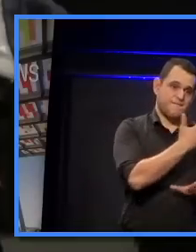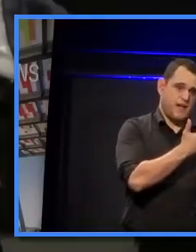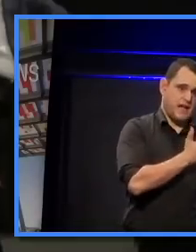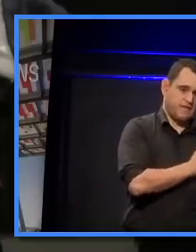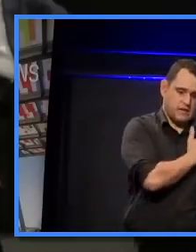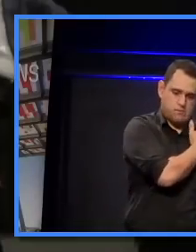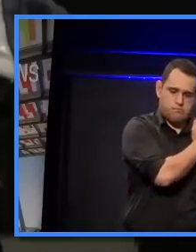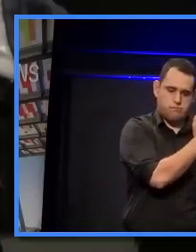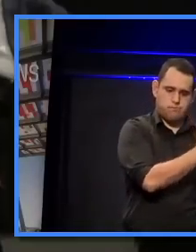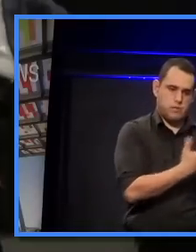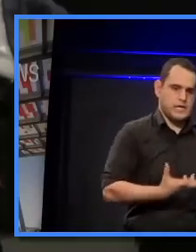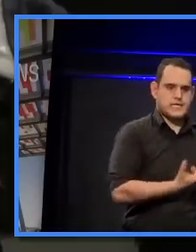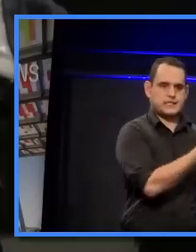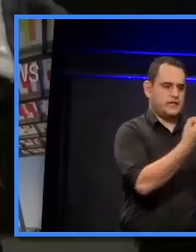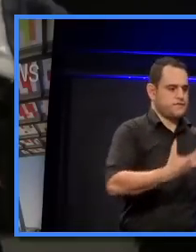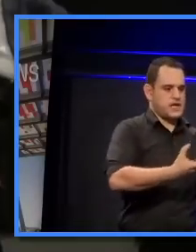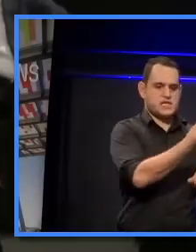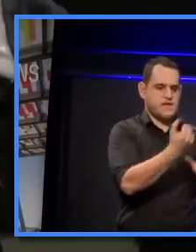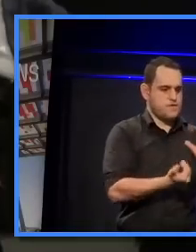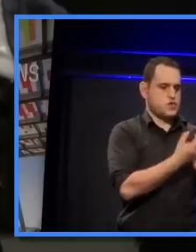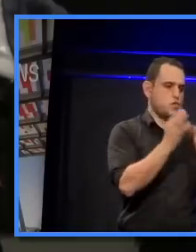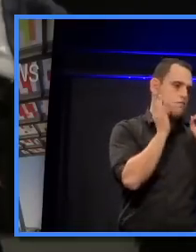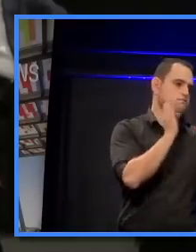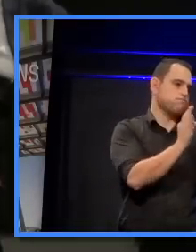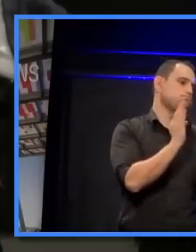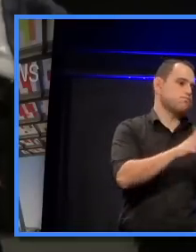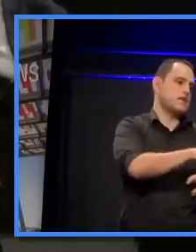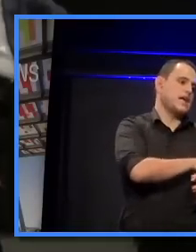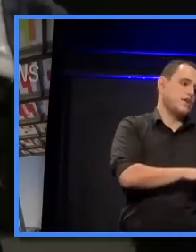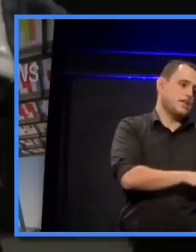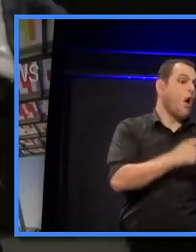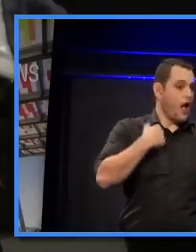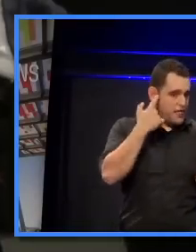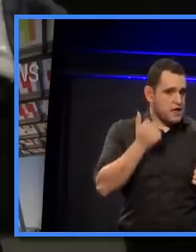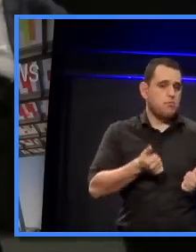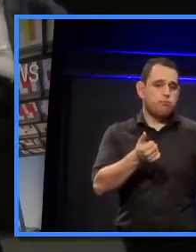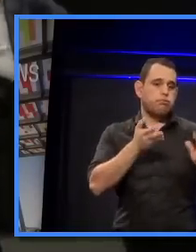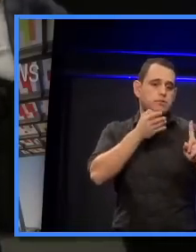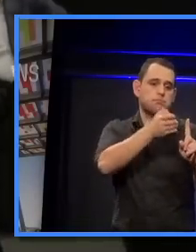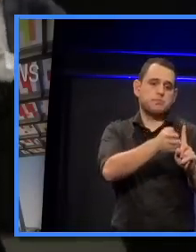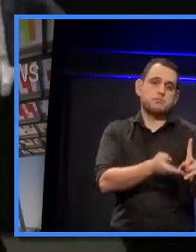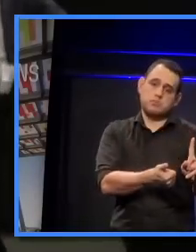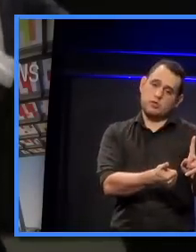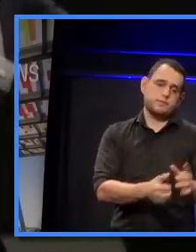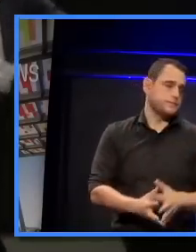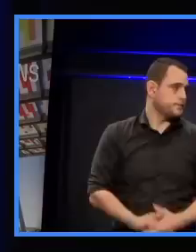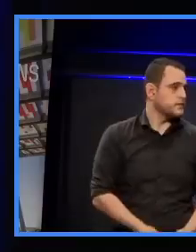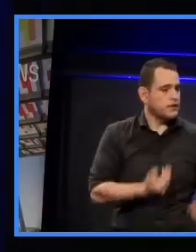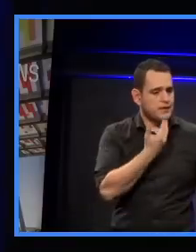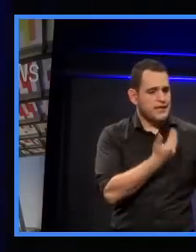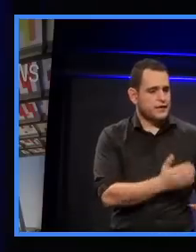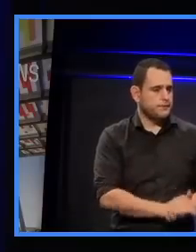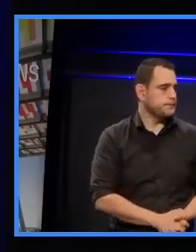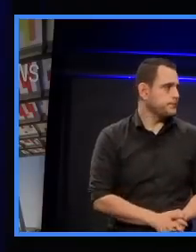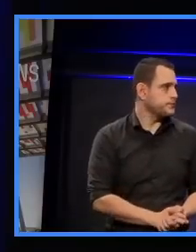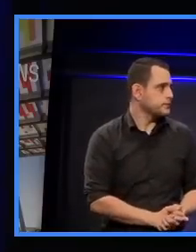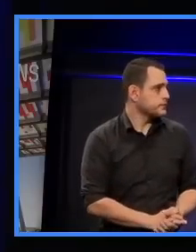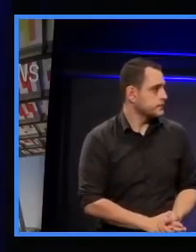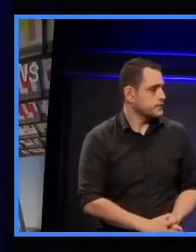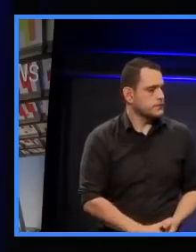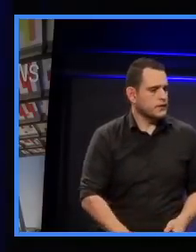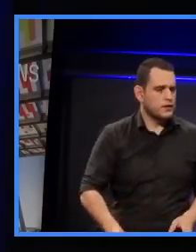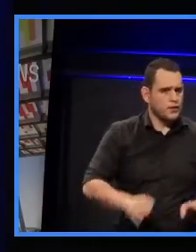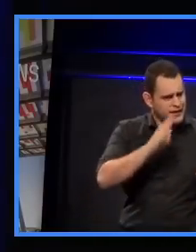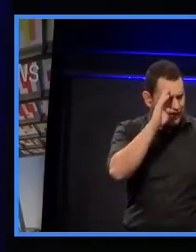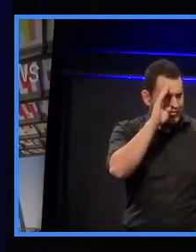lot more than we've lost. So I think we're generally heading in the right direction. That's great. That's a good reflection. Thank you. So, look, thank